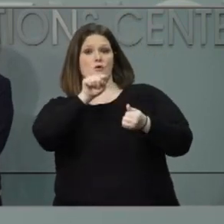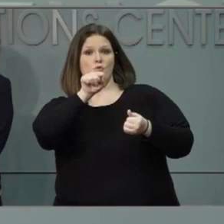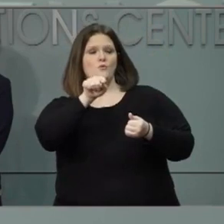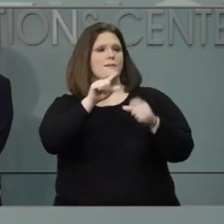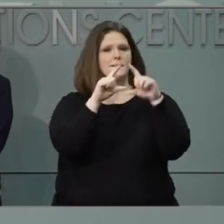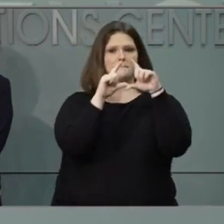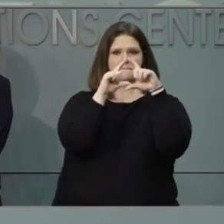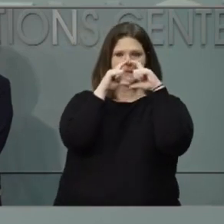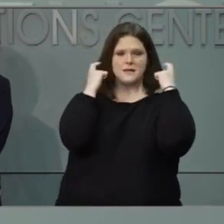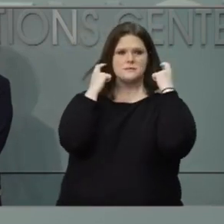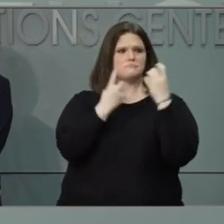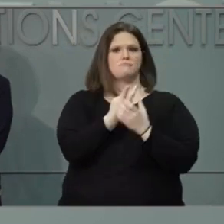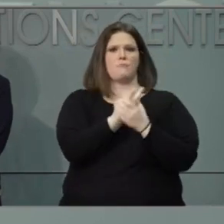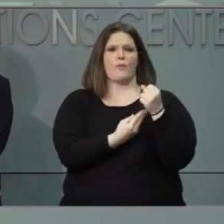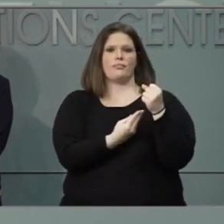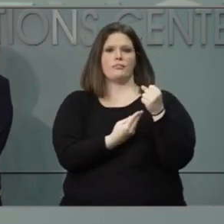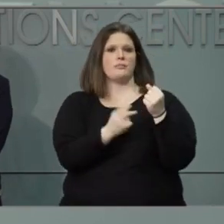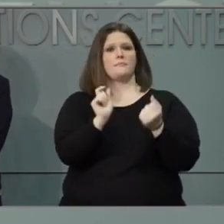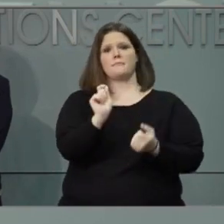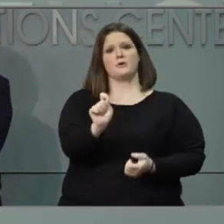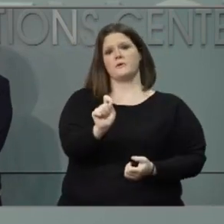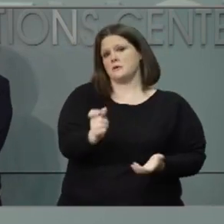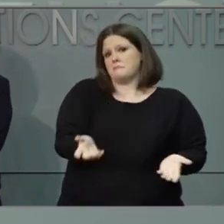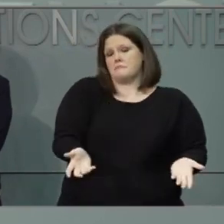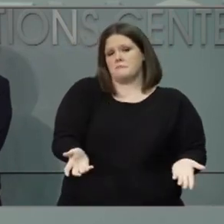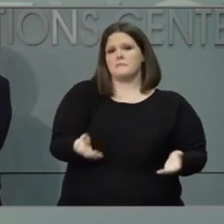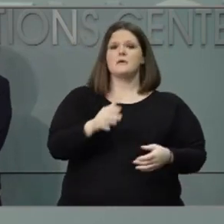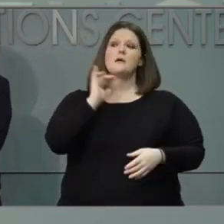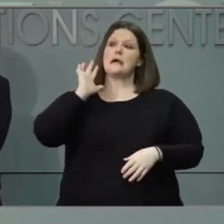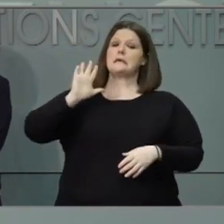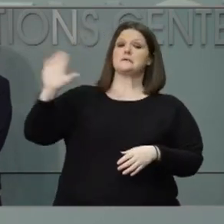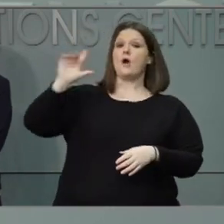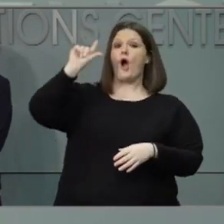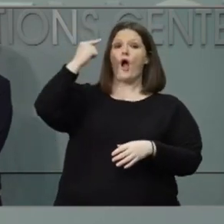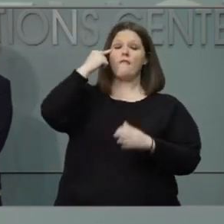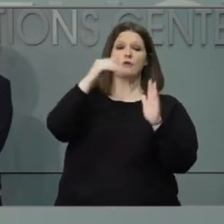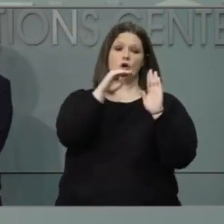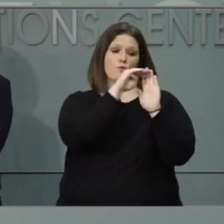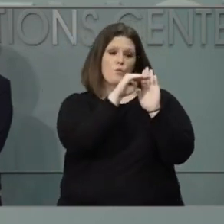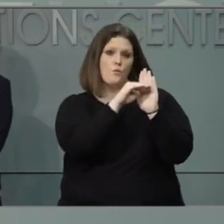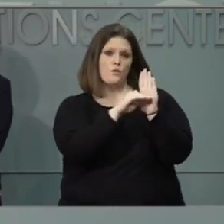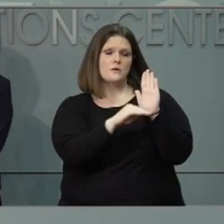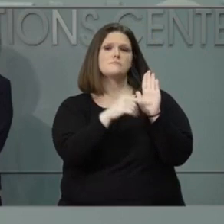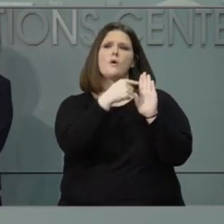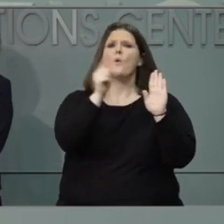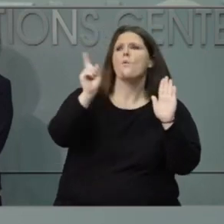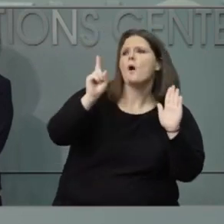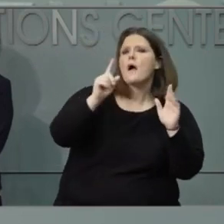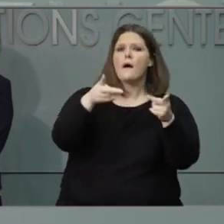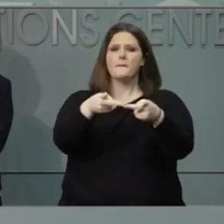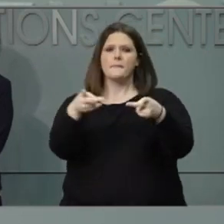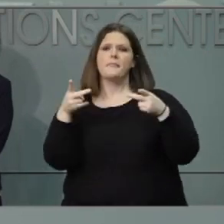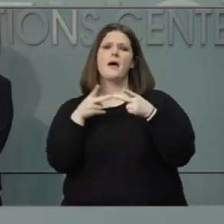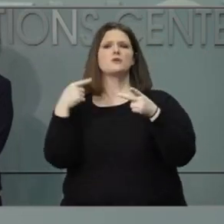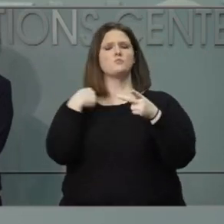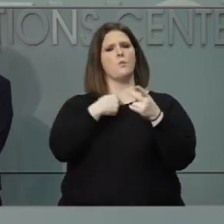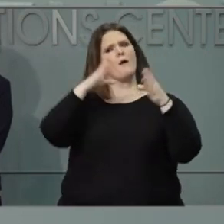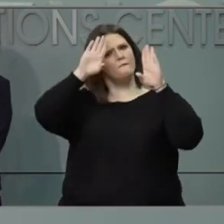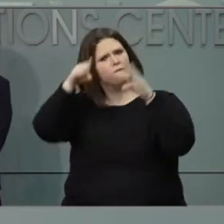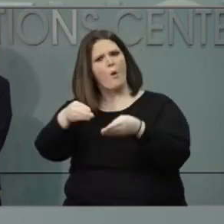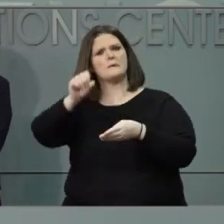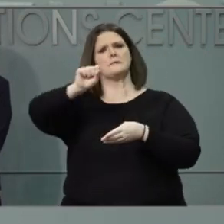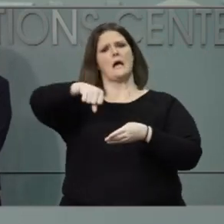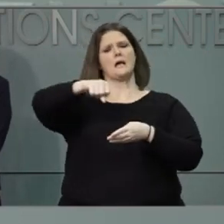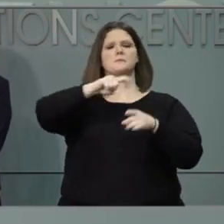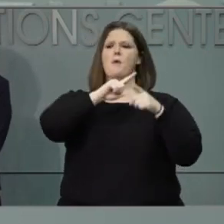That's the simple bottom line. The executive order does outline a number of locations and settings in which we want to make sure folks wear